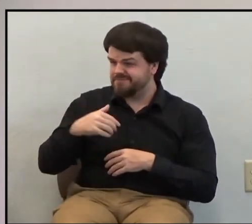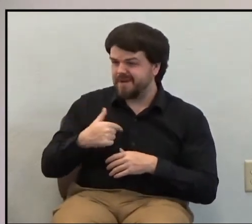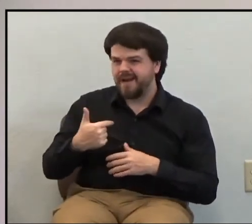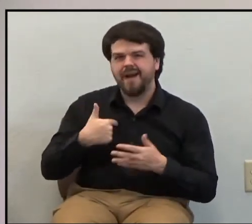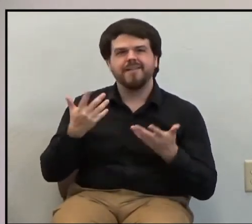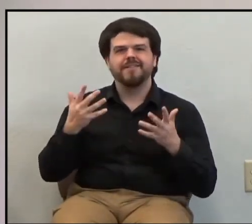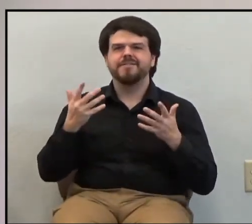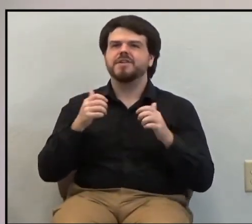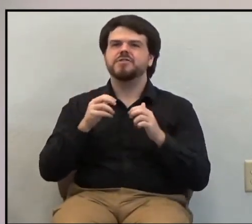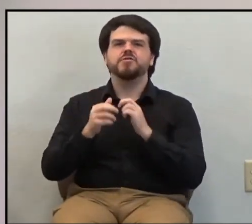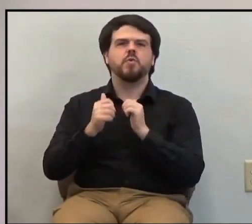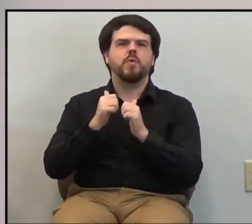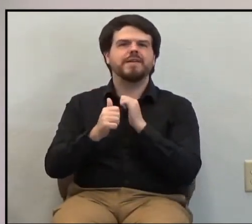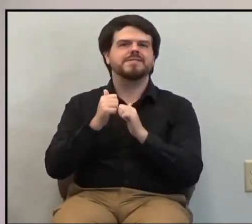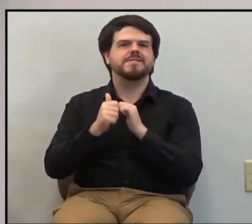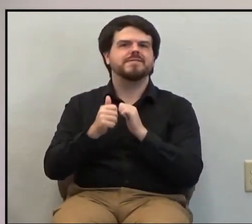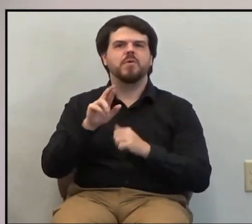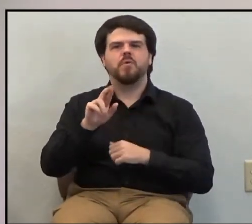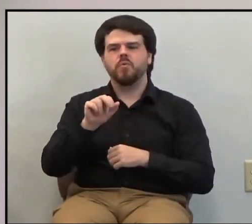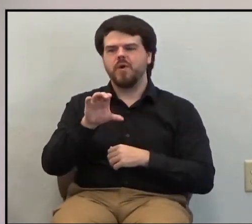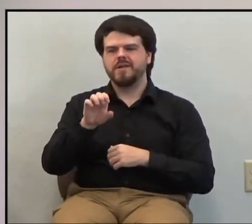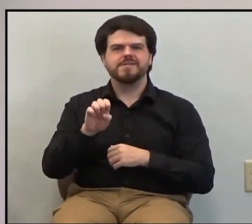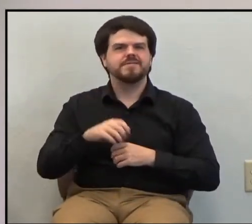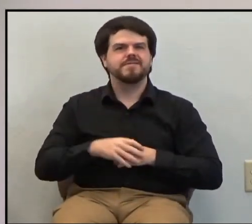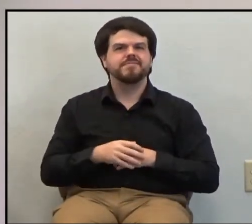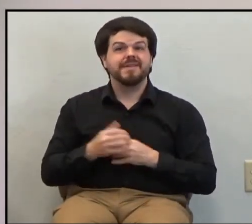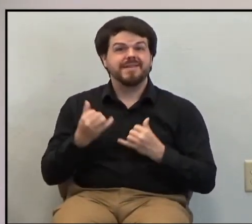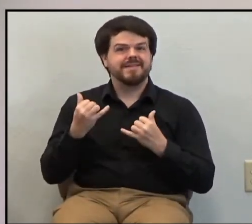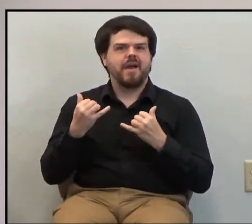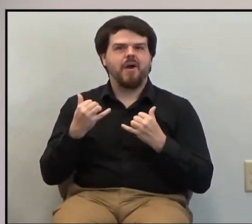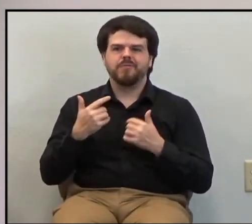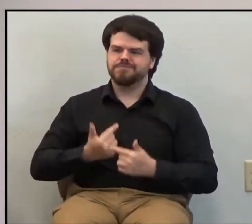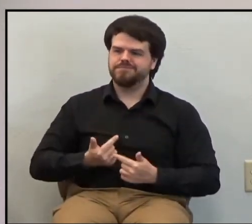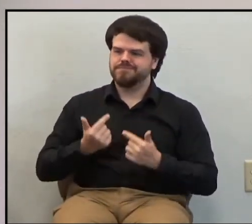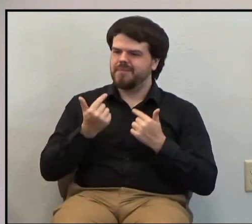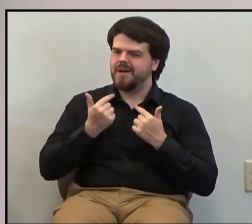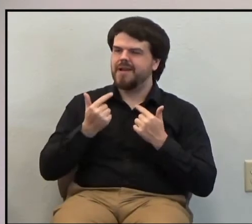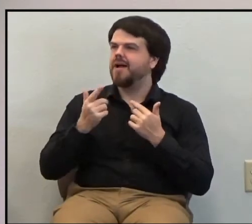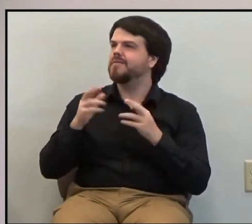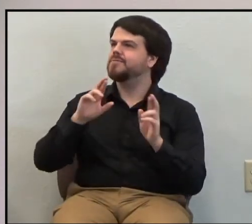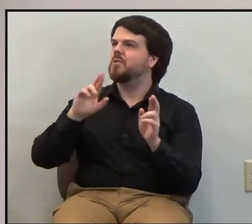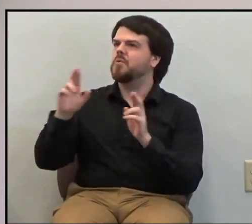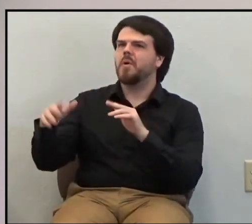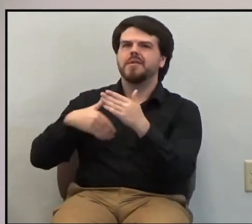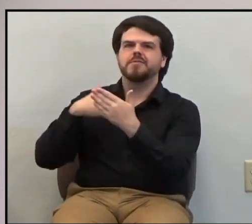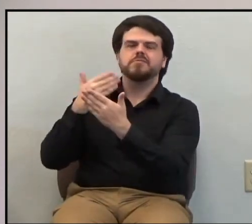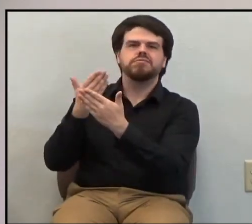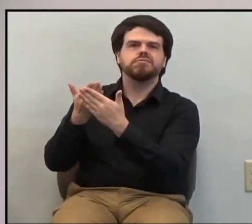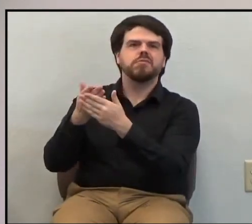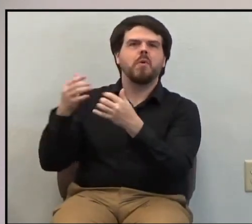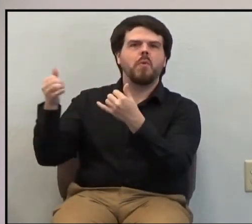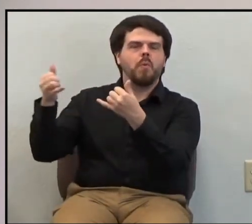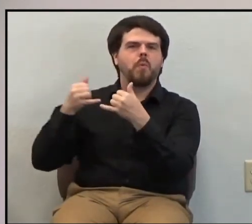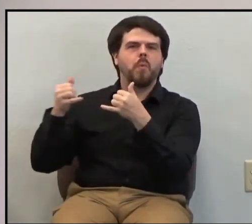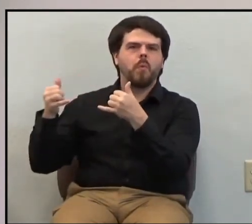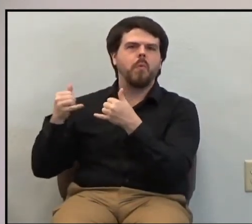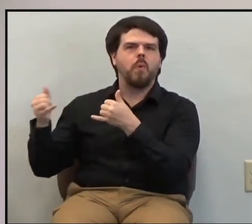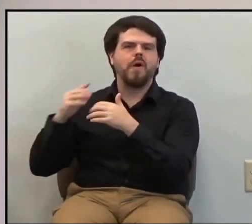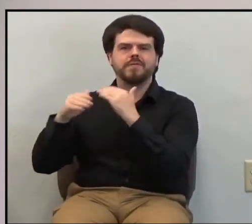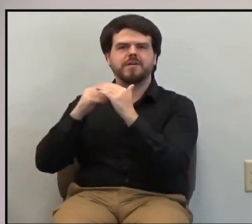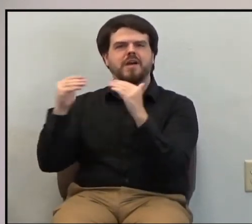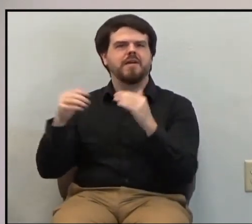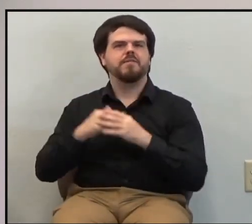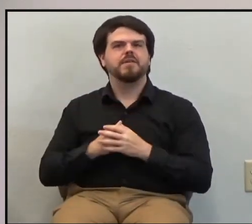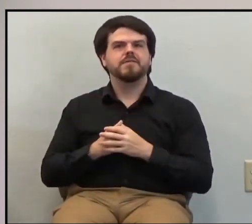the race and now there is laid up for me the glories, the rewards of heaven which my